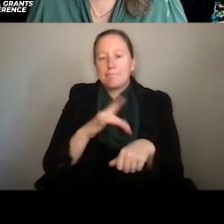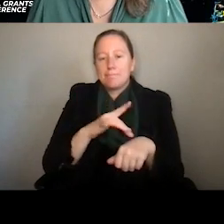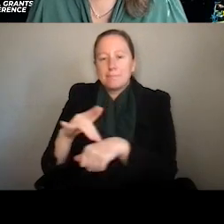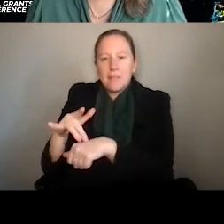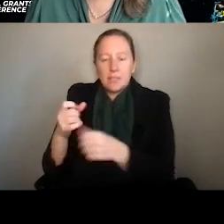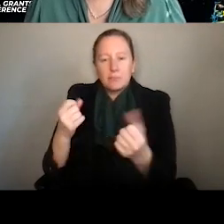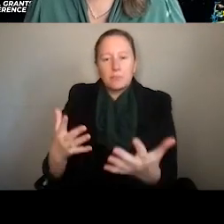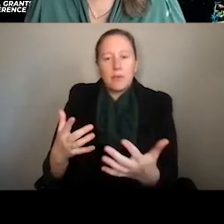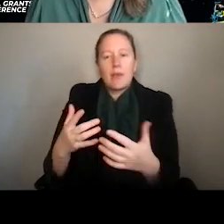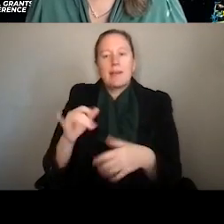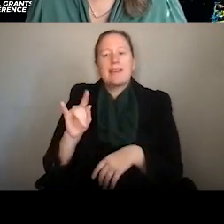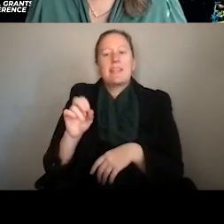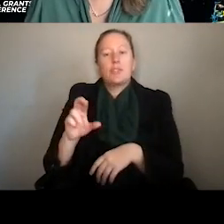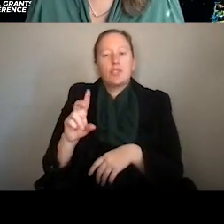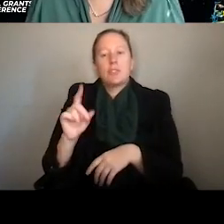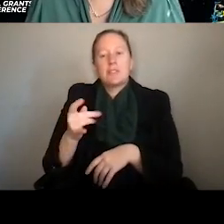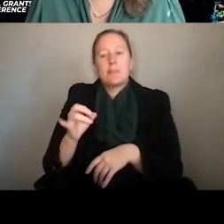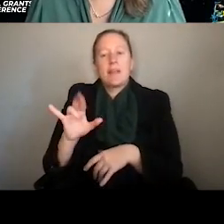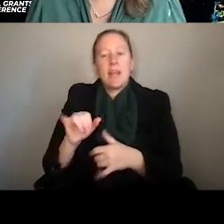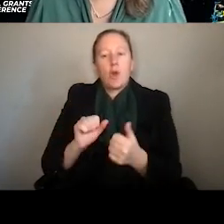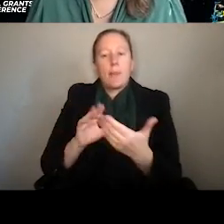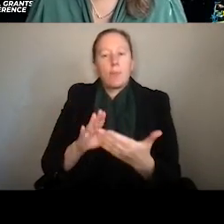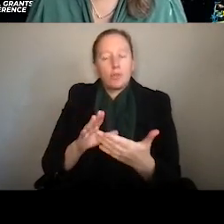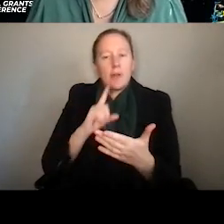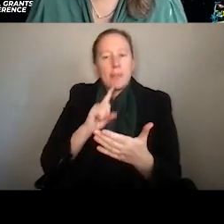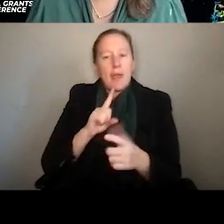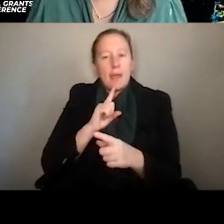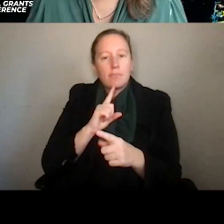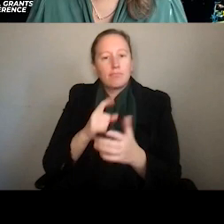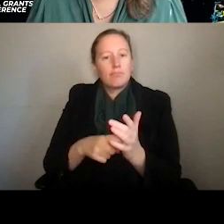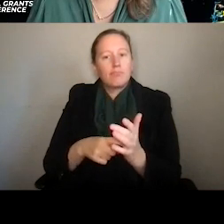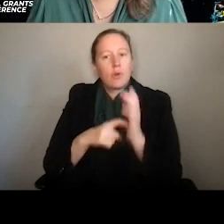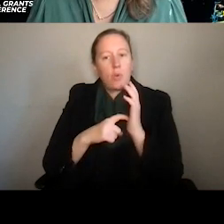interdisciplinary approaches that respond to the needs of the geosciences community.